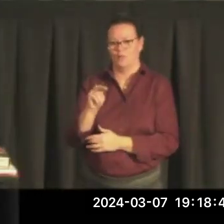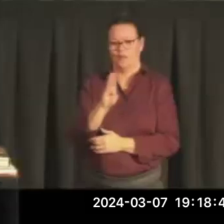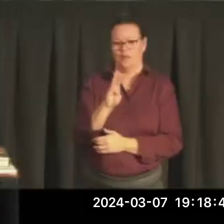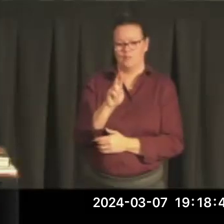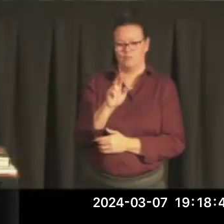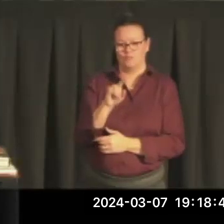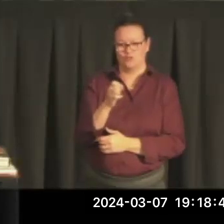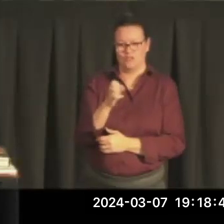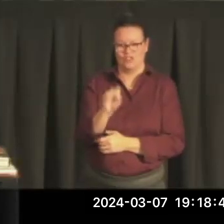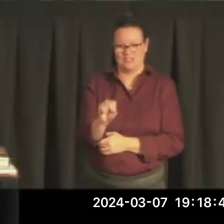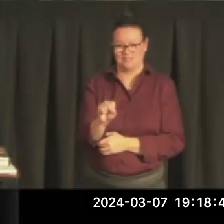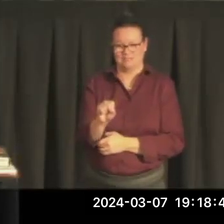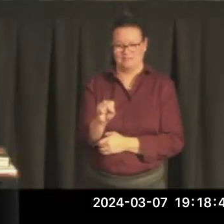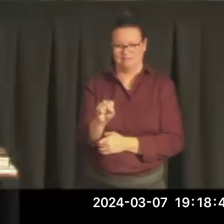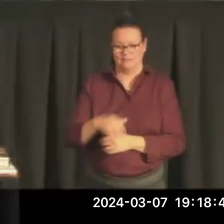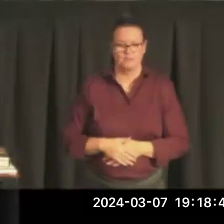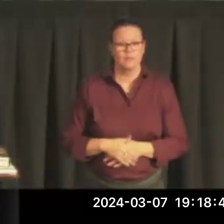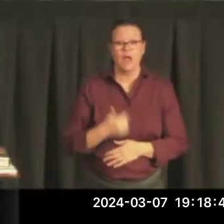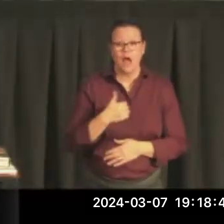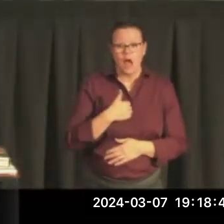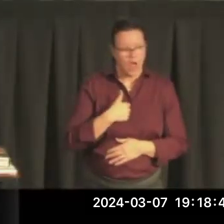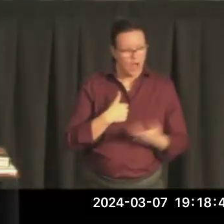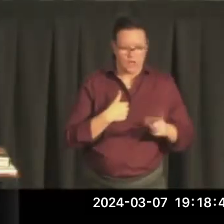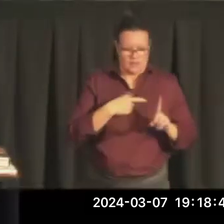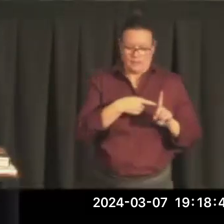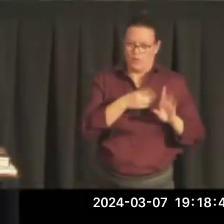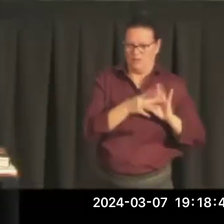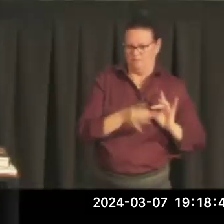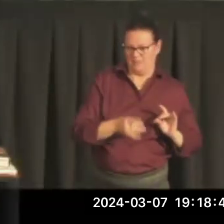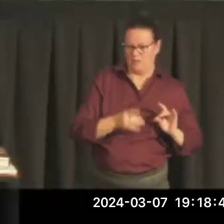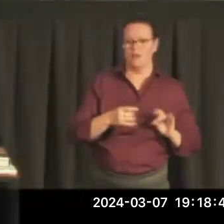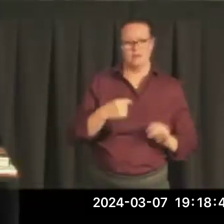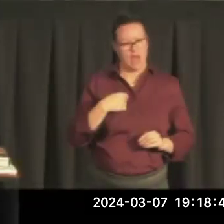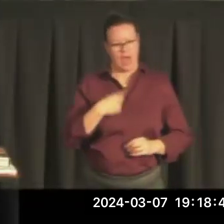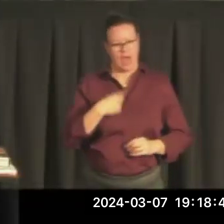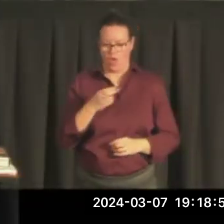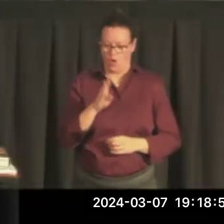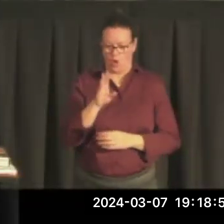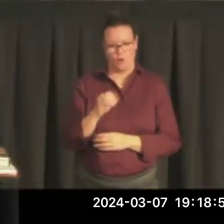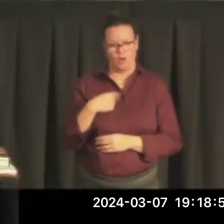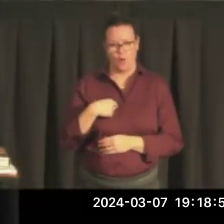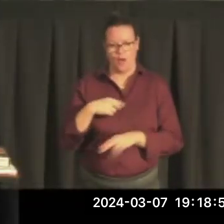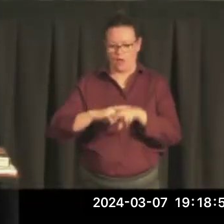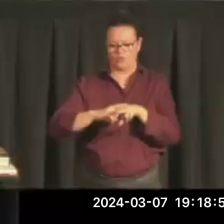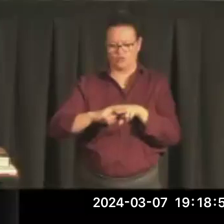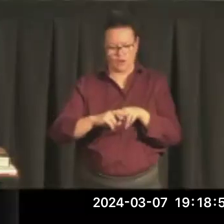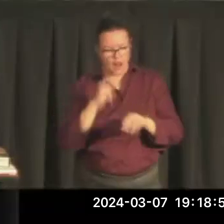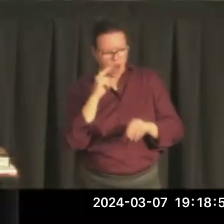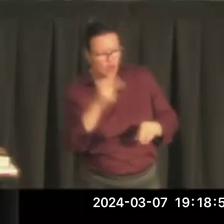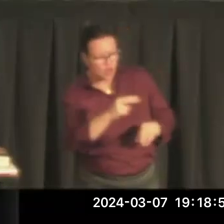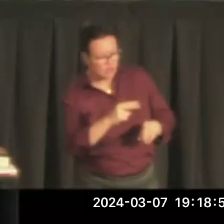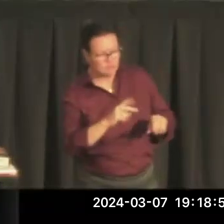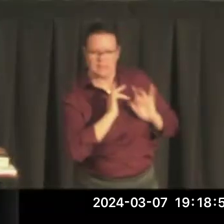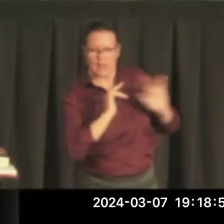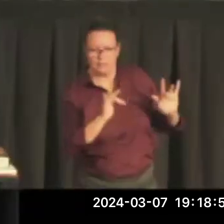I rode the rods, the railway lines, like I was a hobo. I'd get into an empty freight train and go with it as far as it went, and then